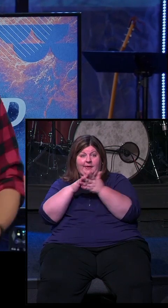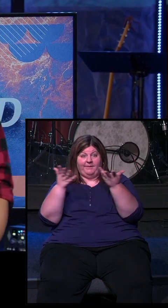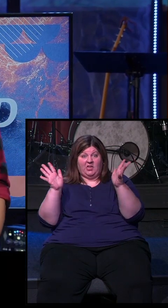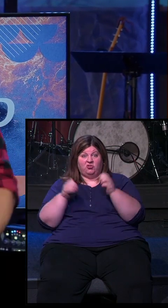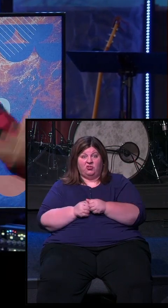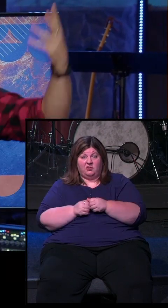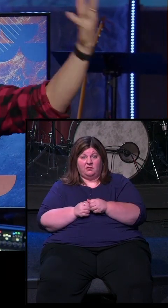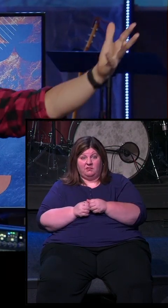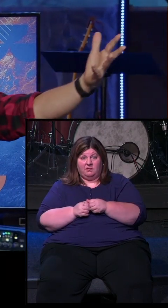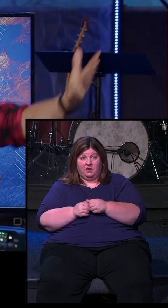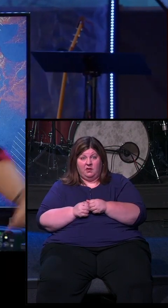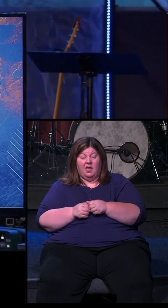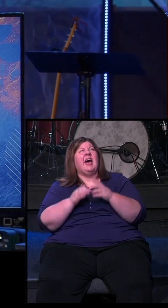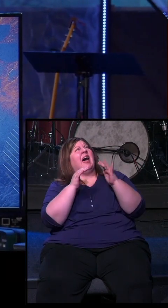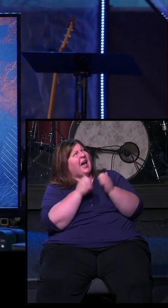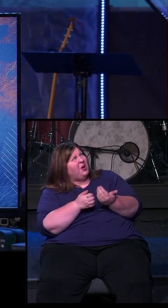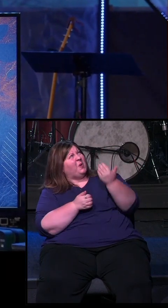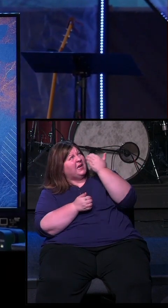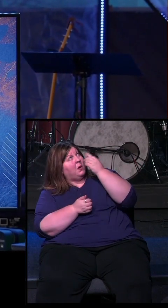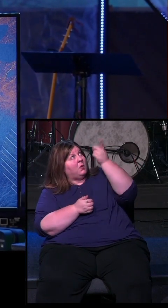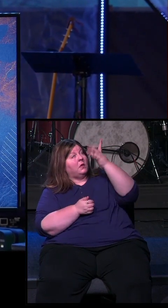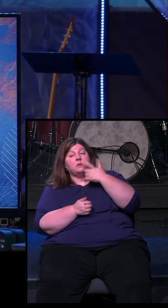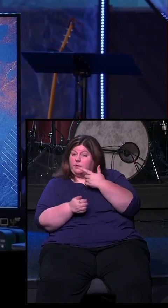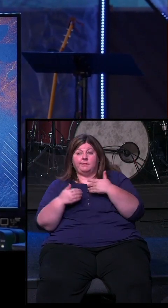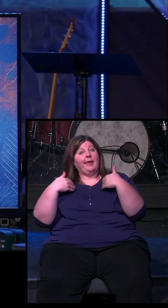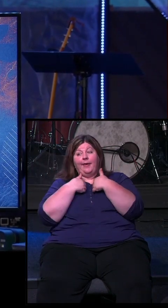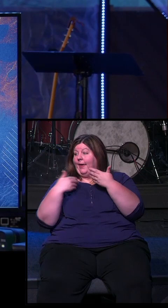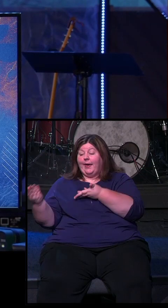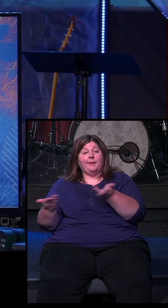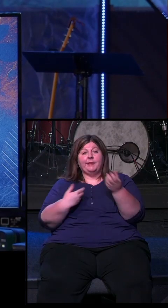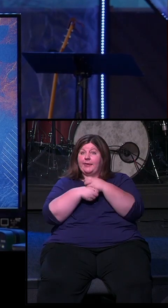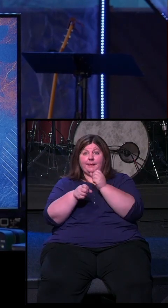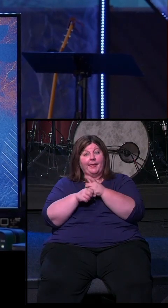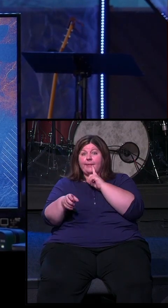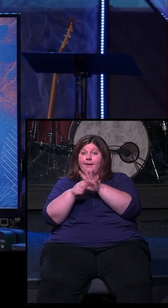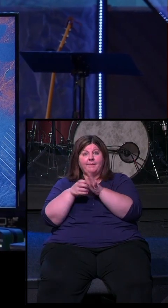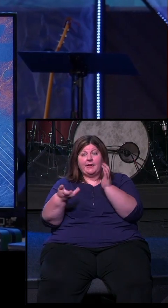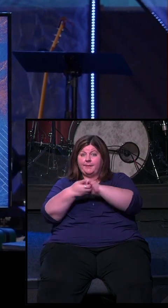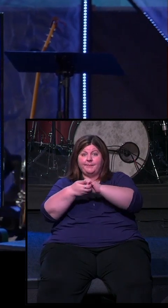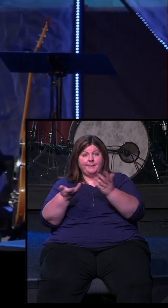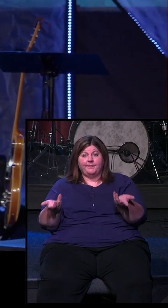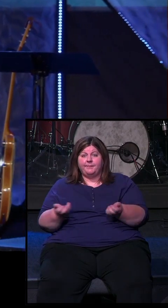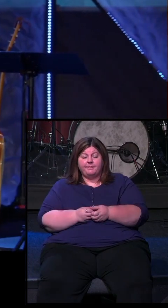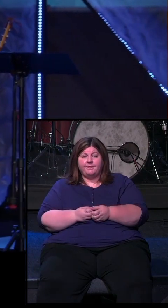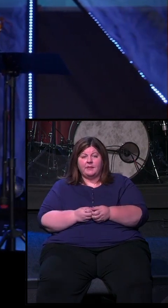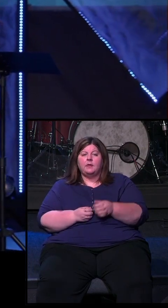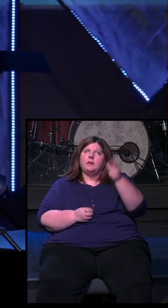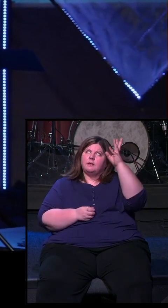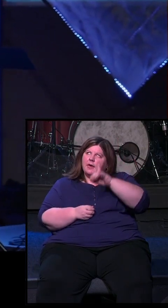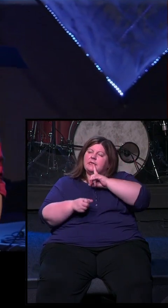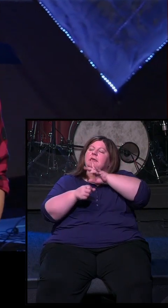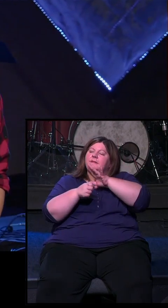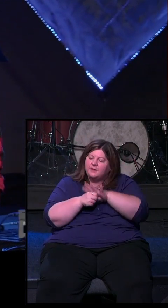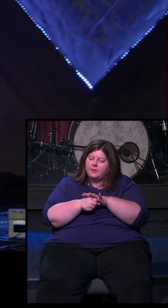So this is what God, Abraham's like, how do I know you're going to do it, God? And God says, go get some animals. Let's do the covenant. And so this is God in this moment confirming this